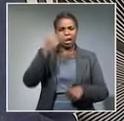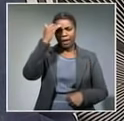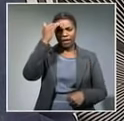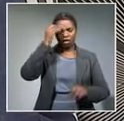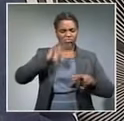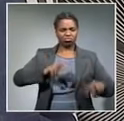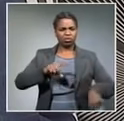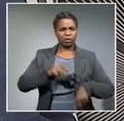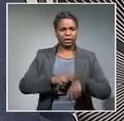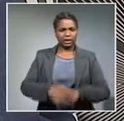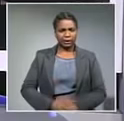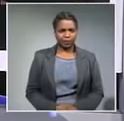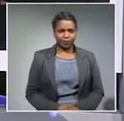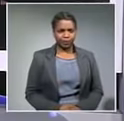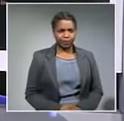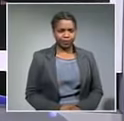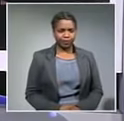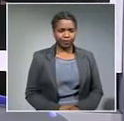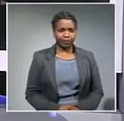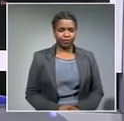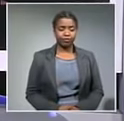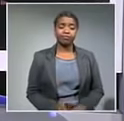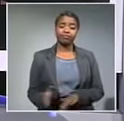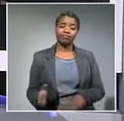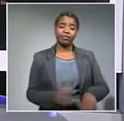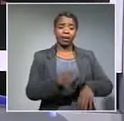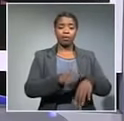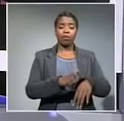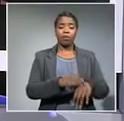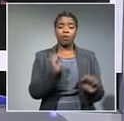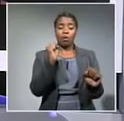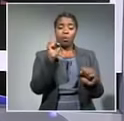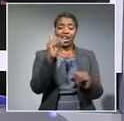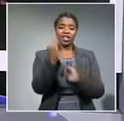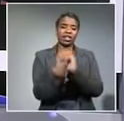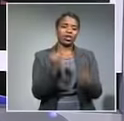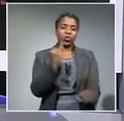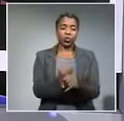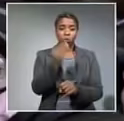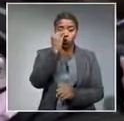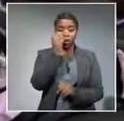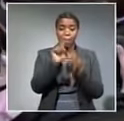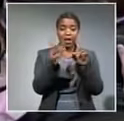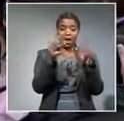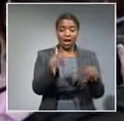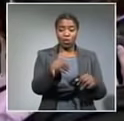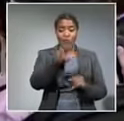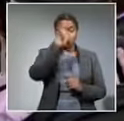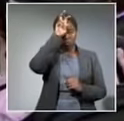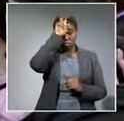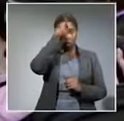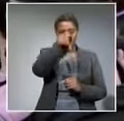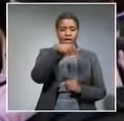evaluation still ahead on e-news we'll get international news few schools of russians take to the streets